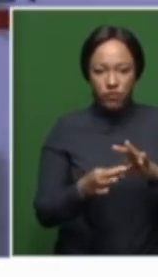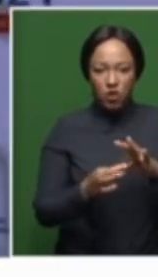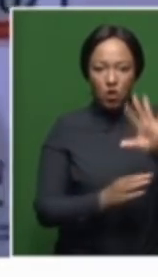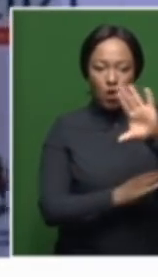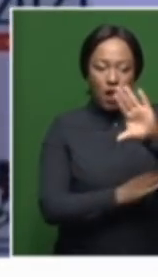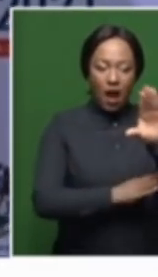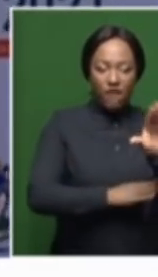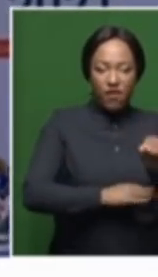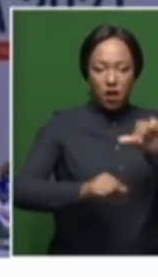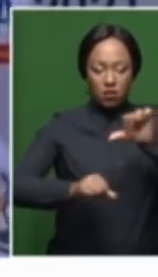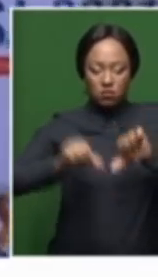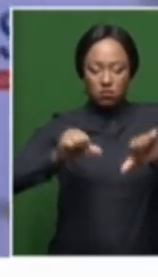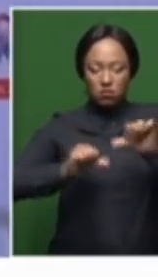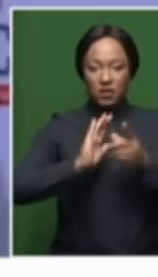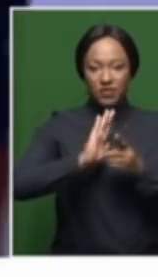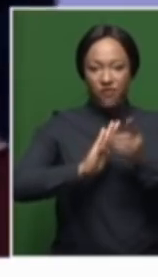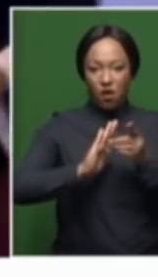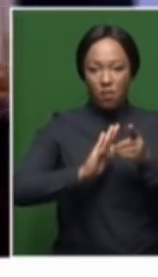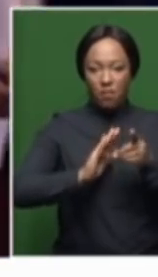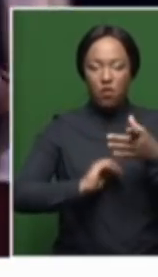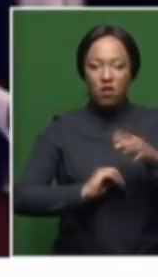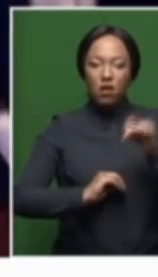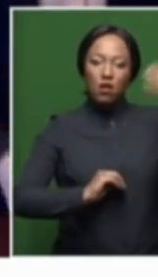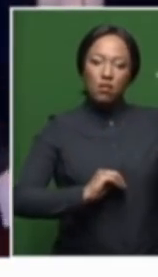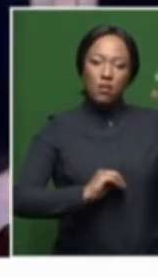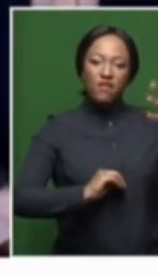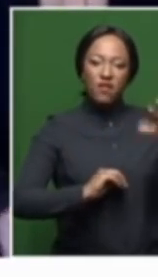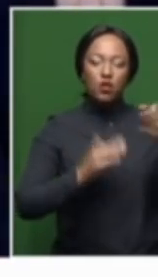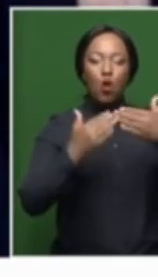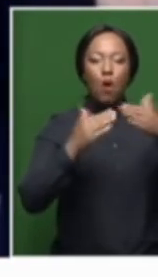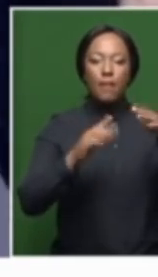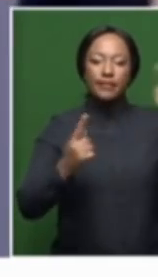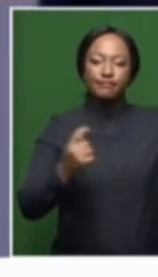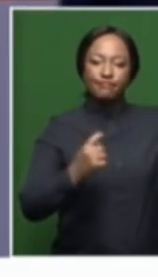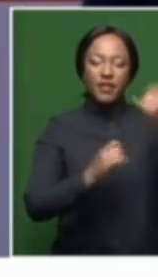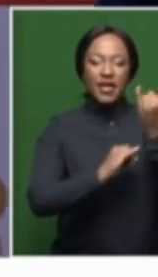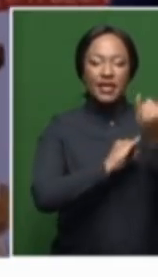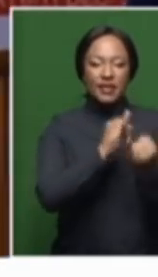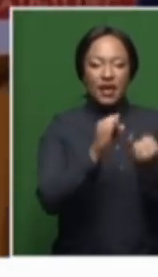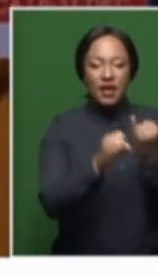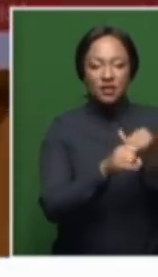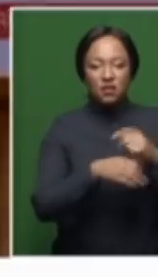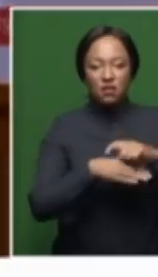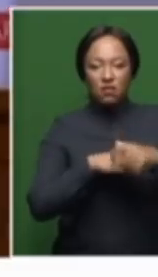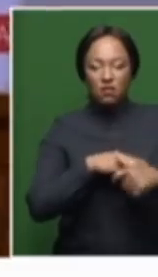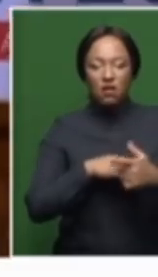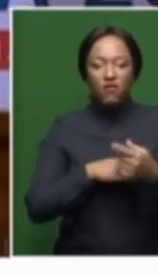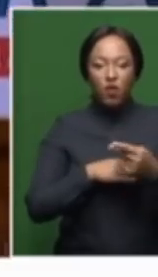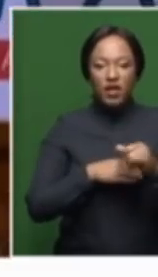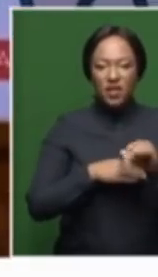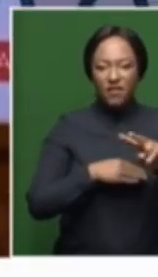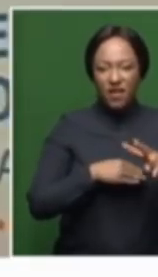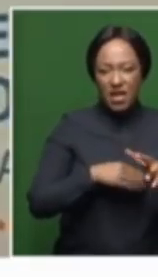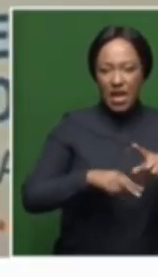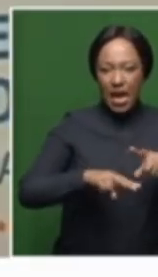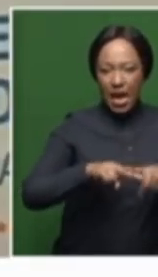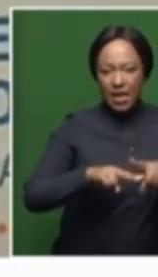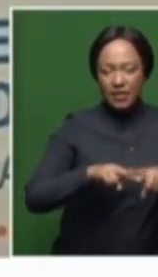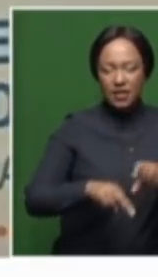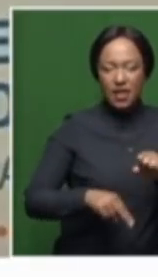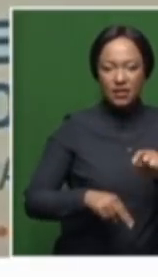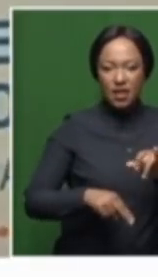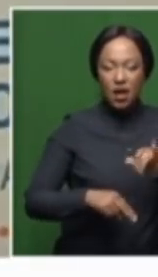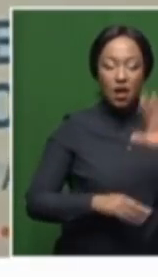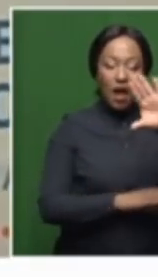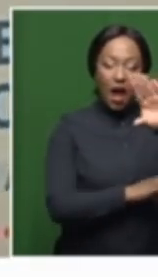scientific development. He was addressing the opening ceremony of the International Conference on AIDS and STIs in Africa in Durban